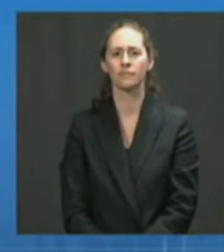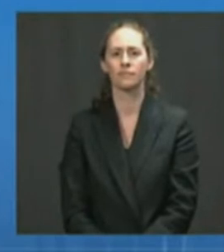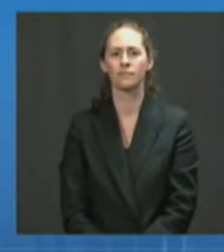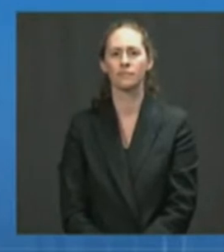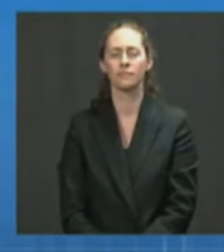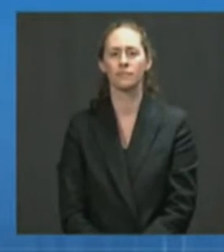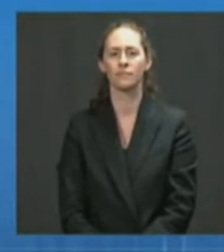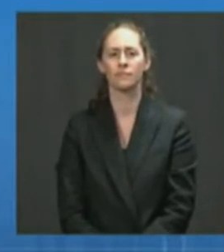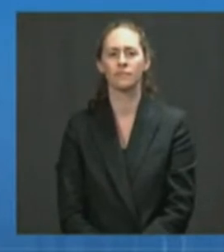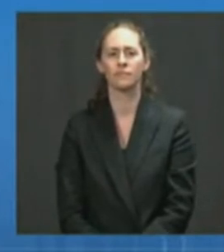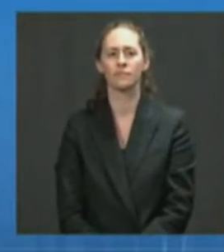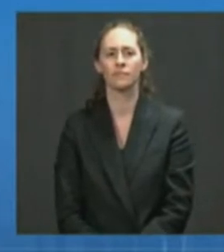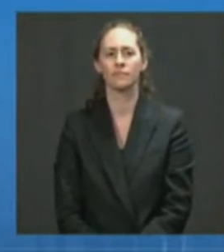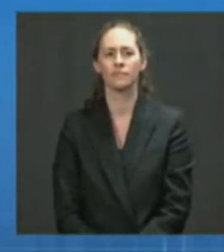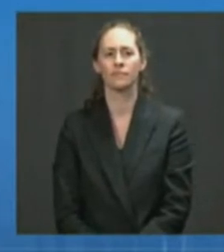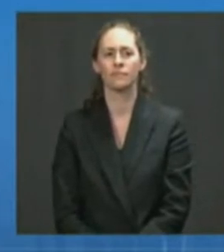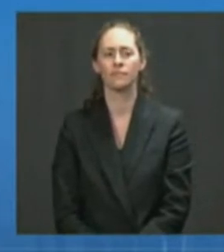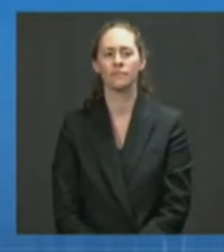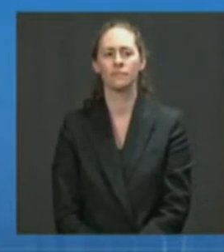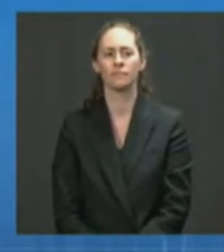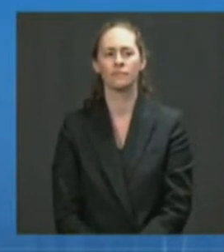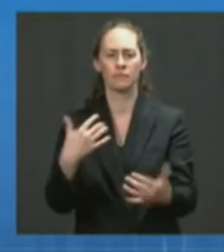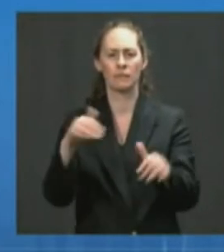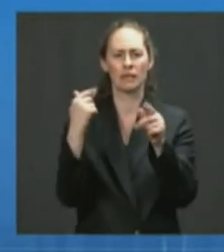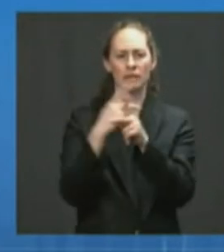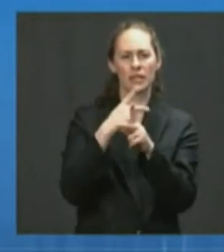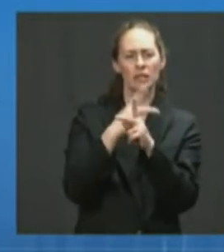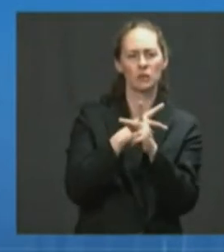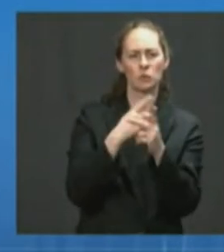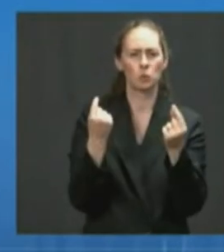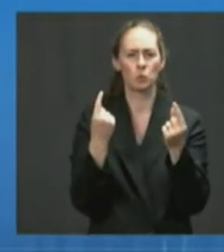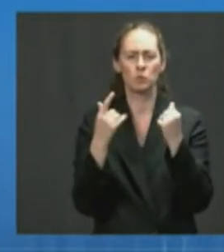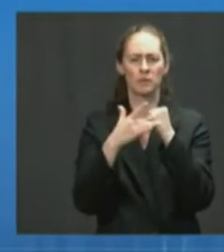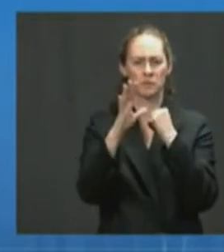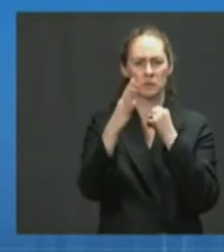Okay, we're taking a minute to sort through this technical issue.